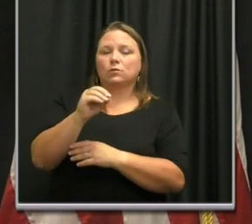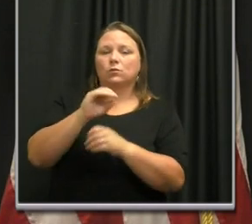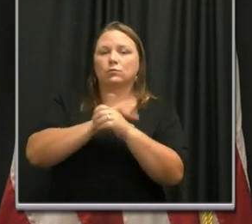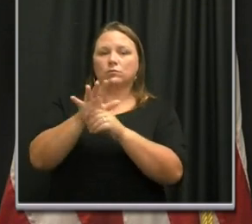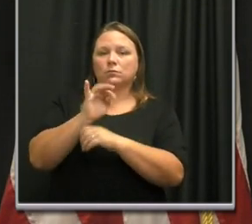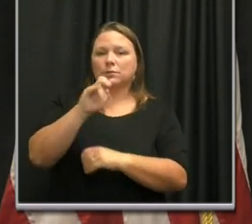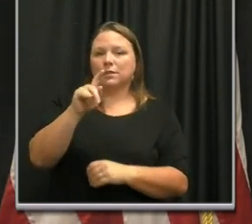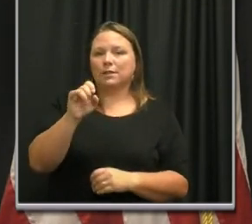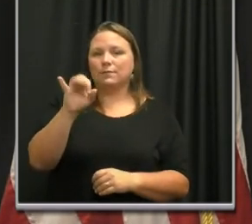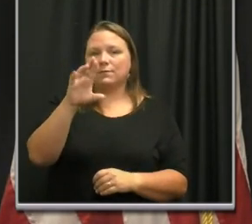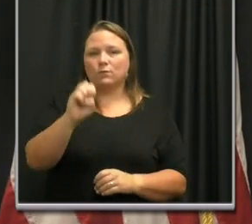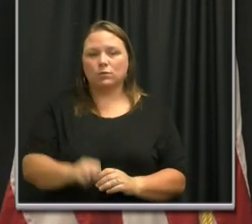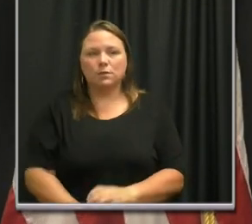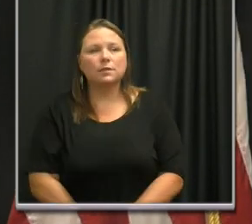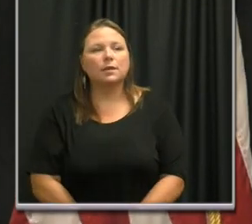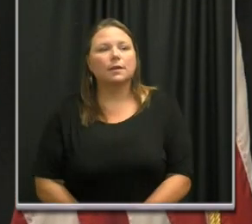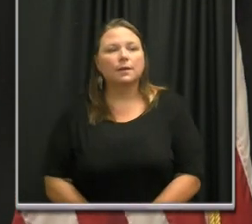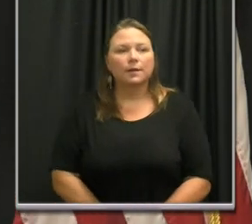Force.